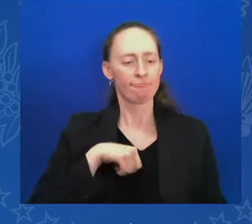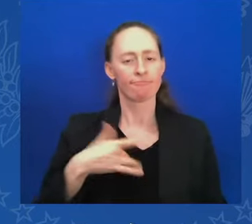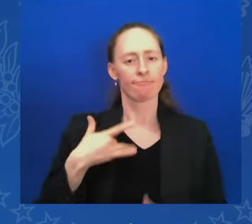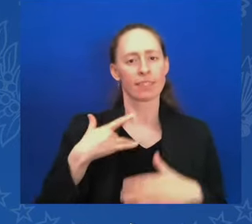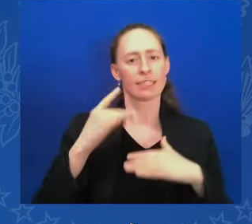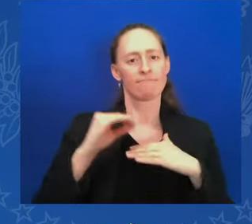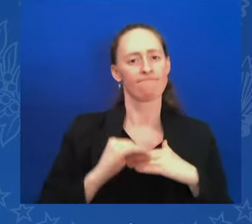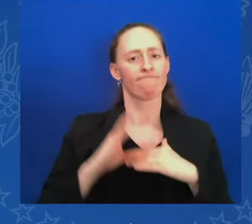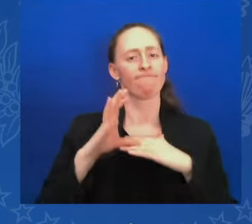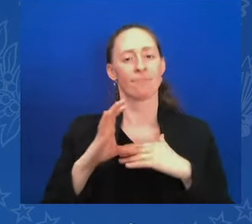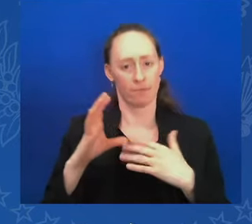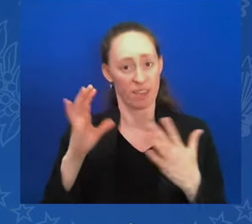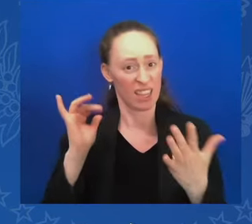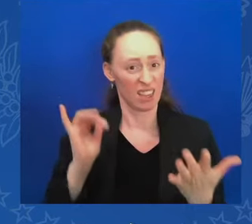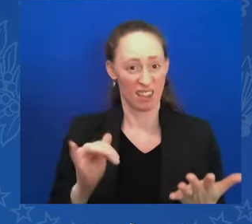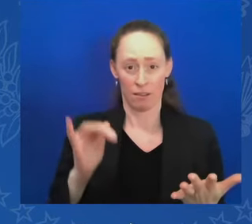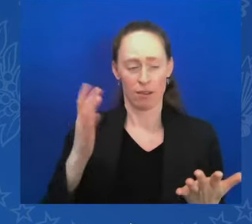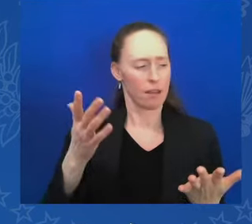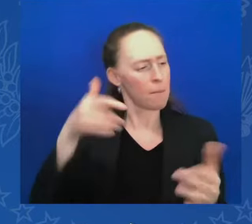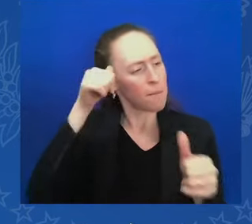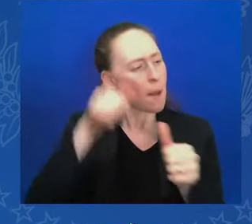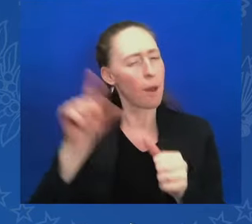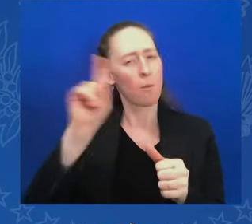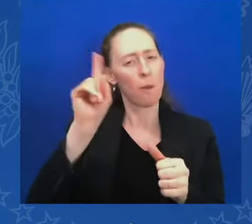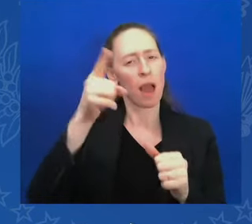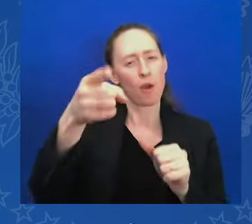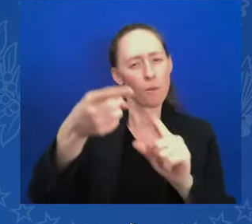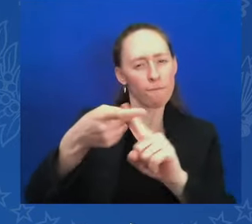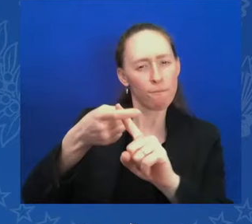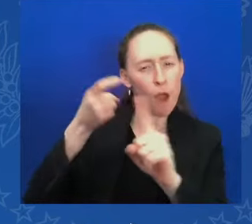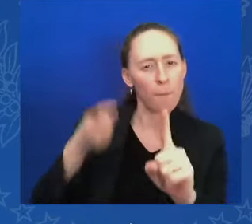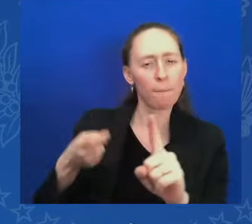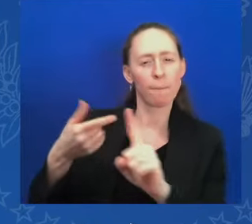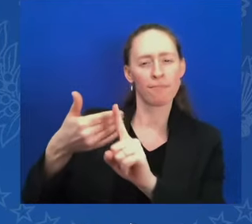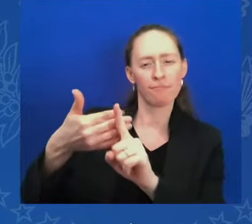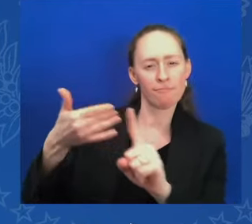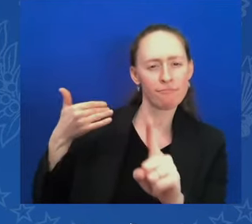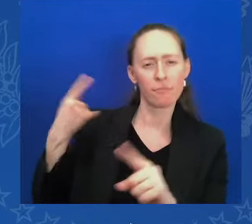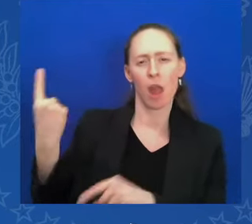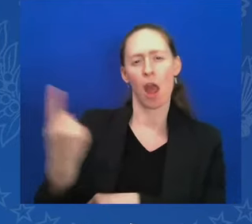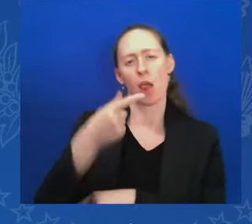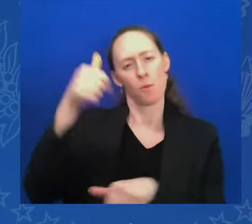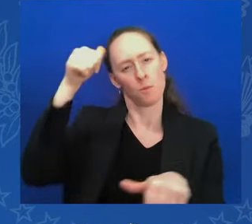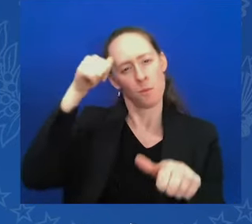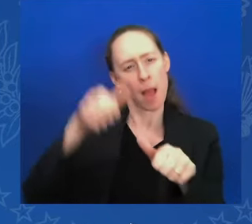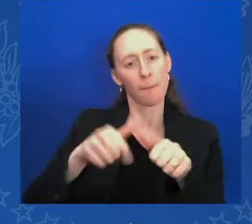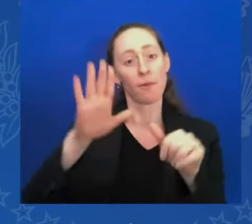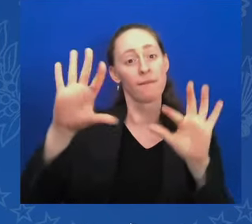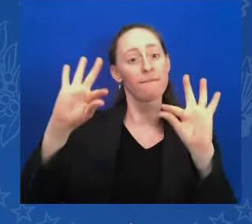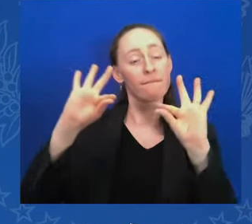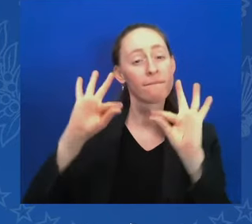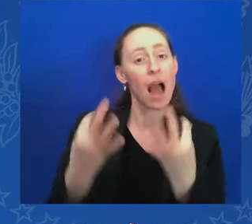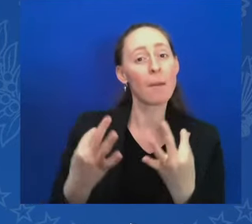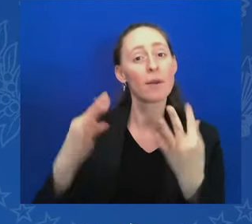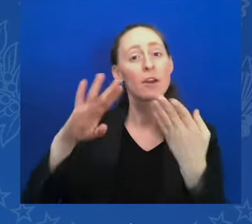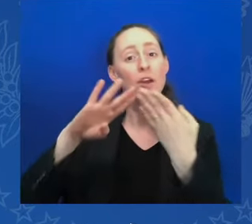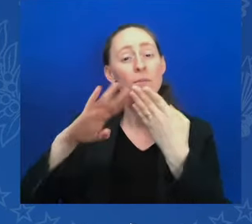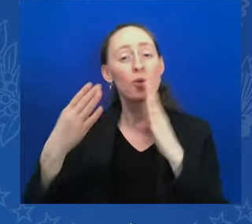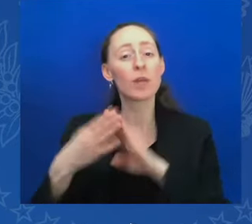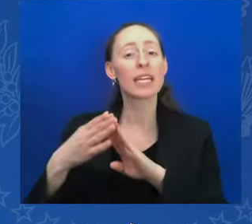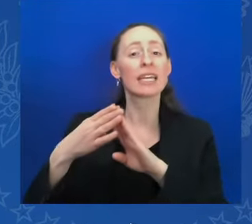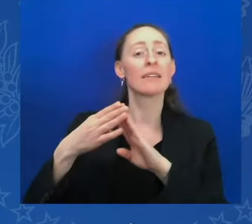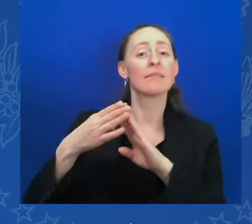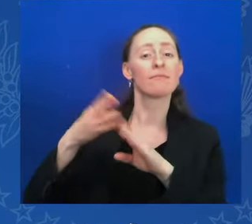on to the pride — pride in your family, your community, your heritage — and, above all, pride in the great country we share together. That